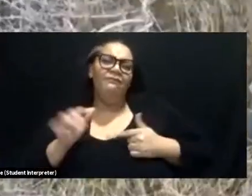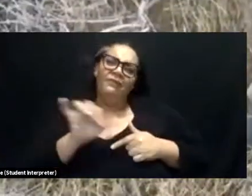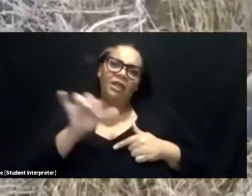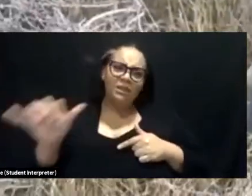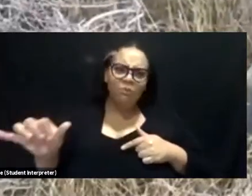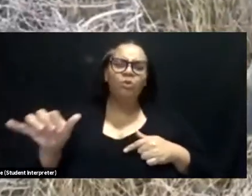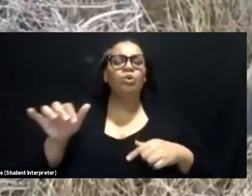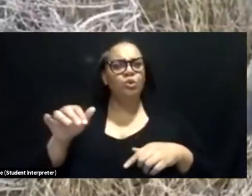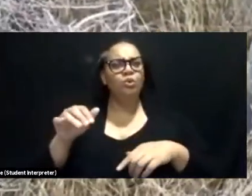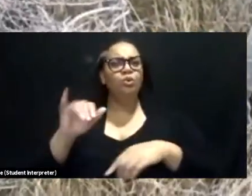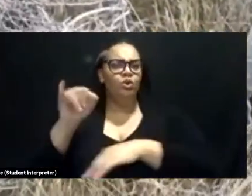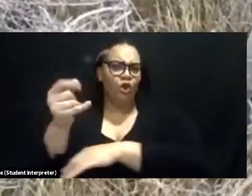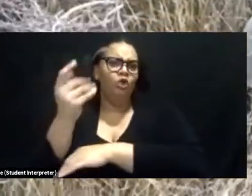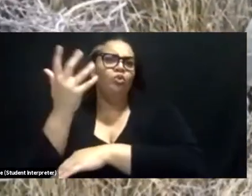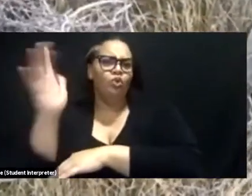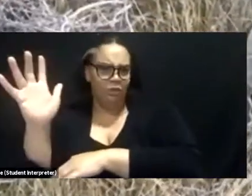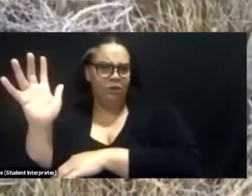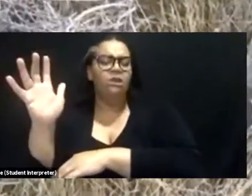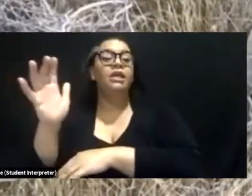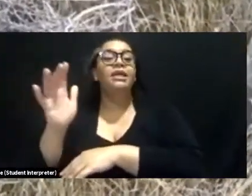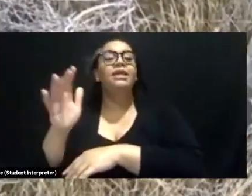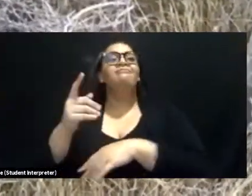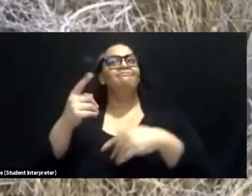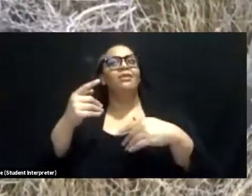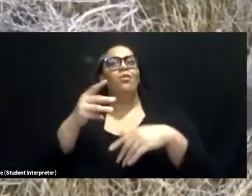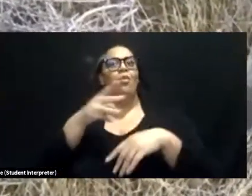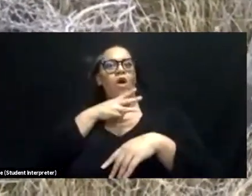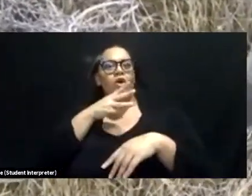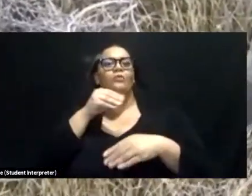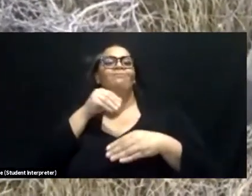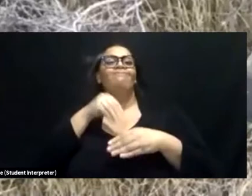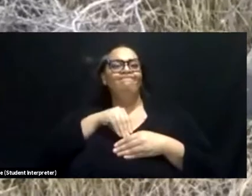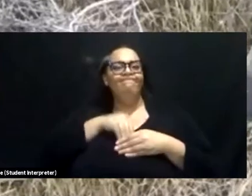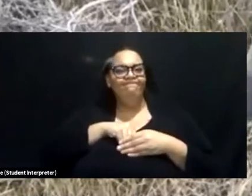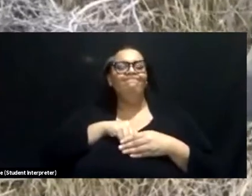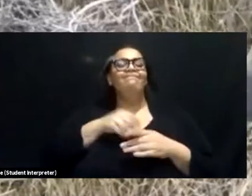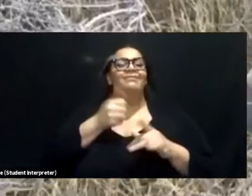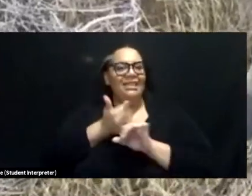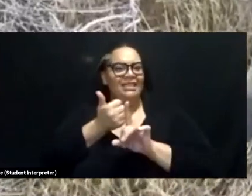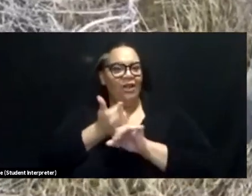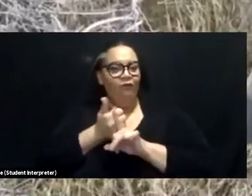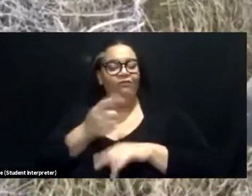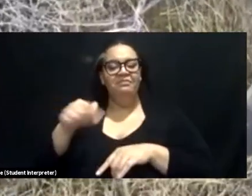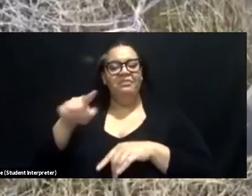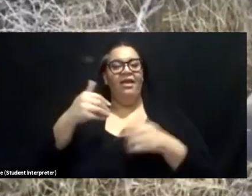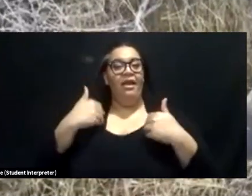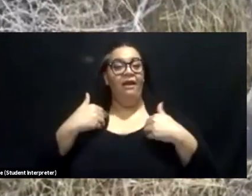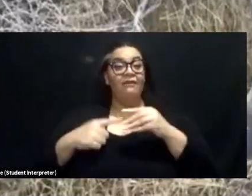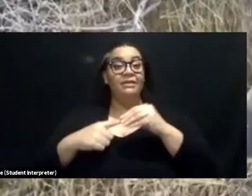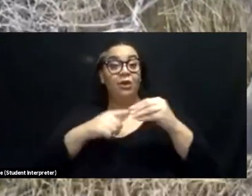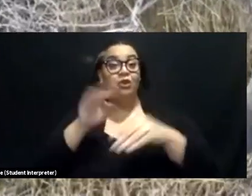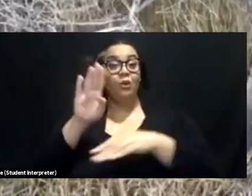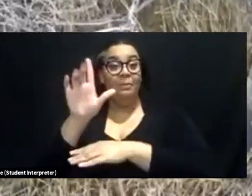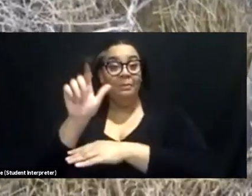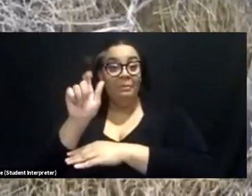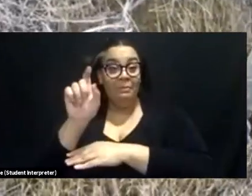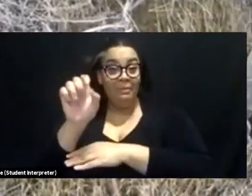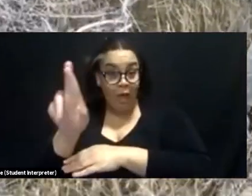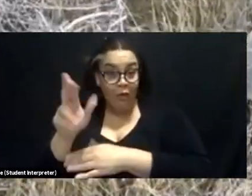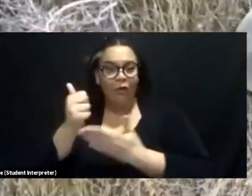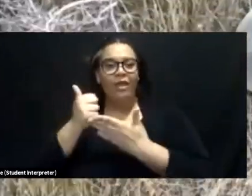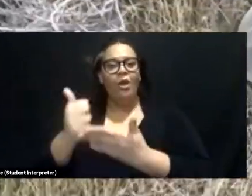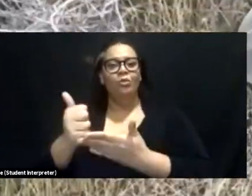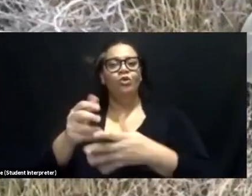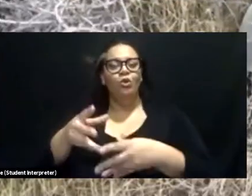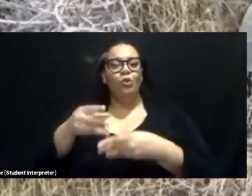water inside themselves. So a desert tortoise has a special bladder that helps it reabsorb moisture from